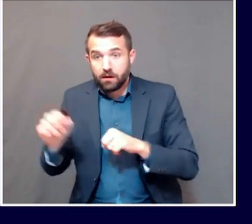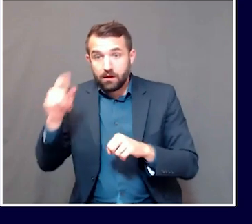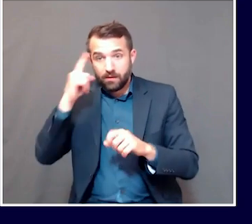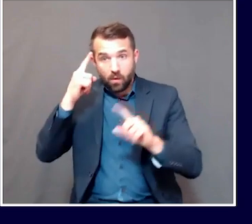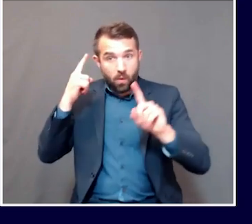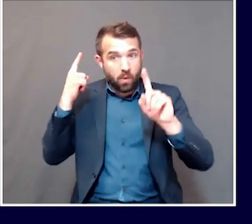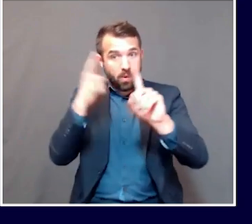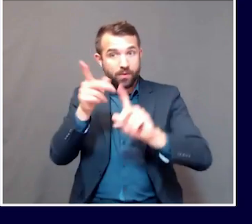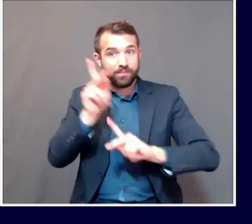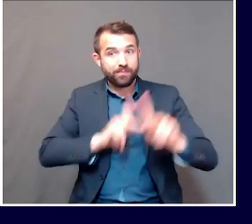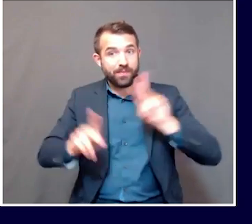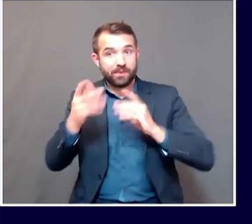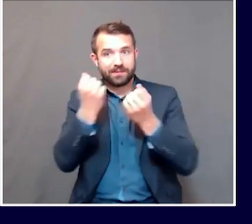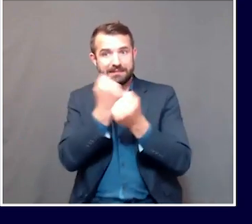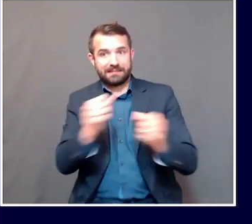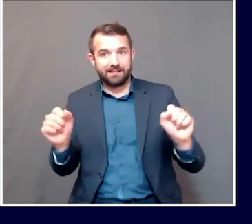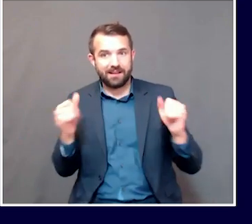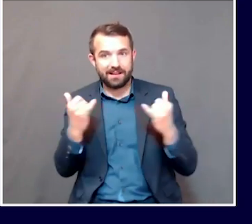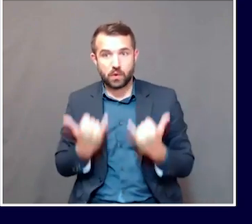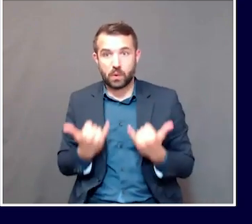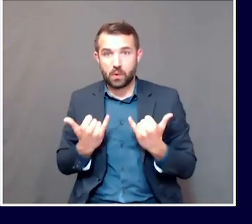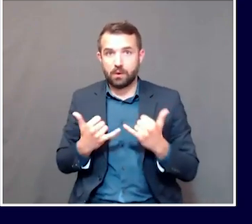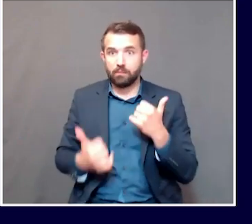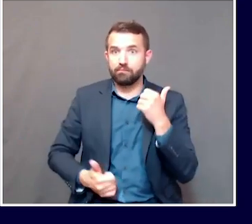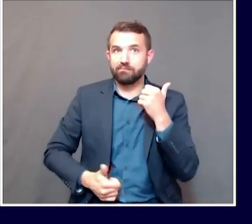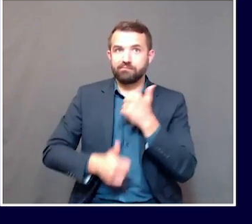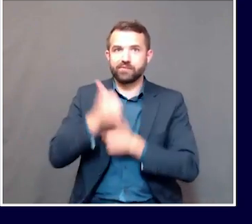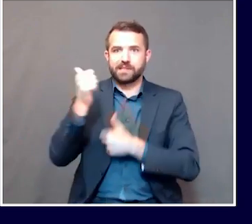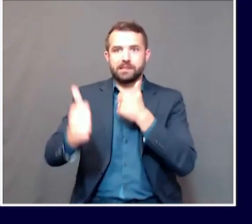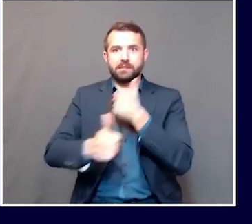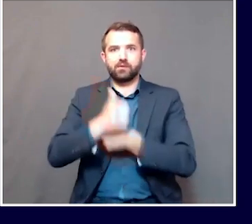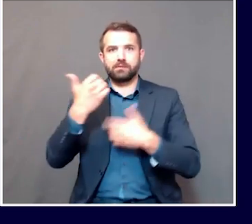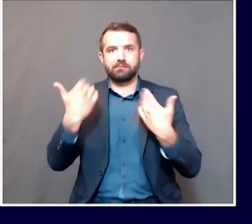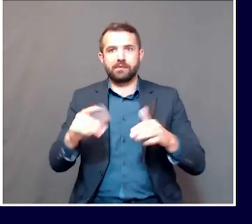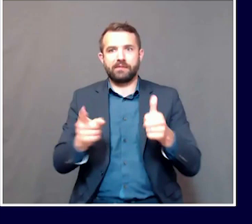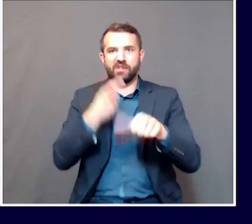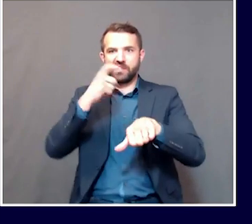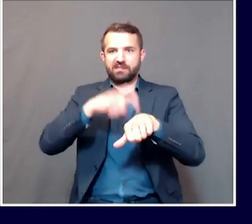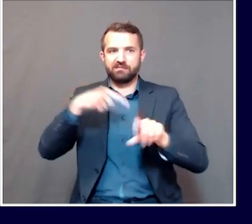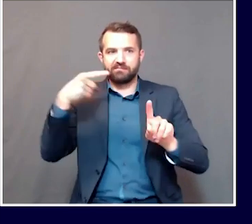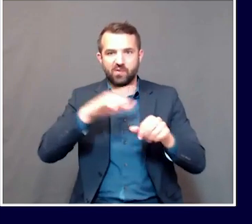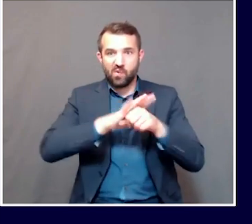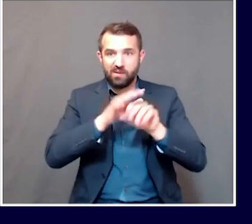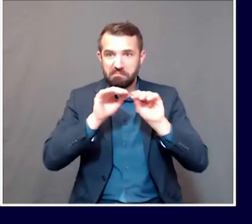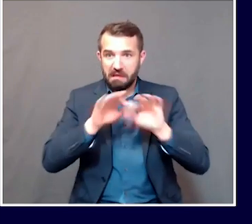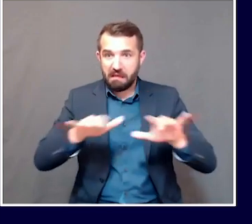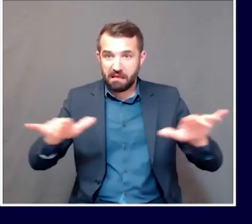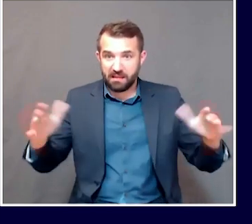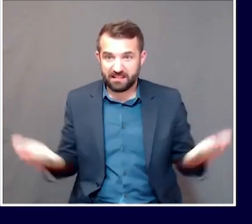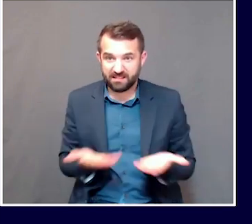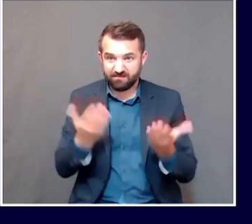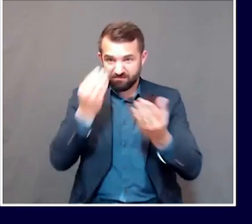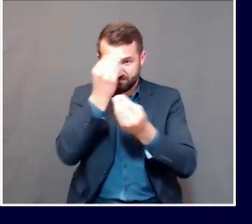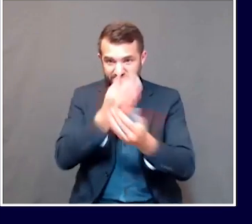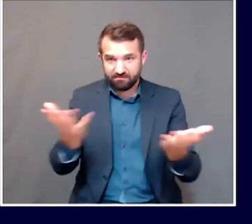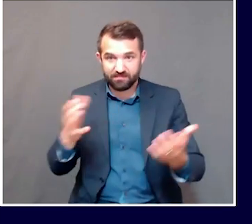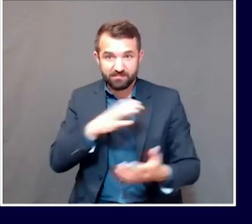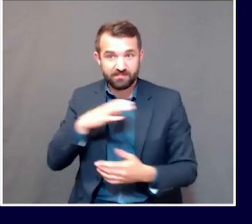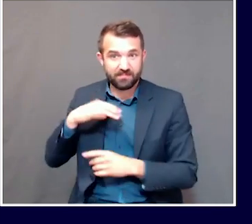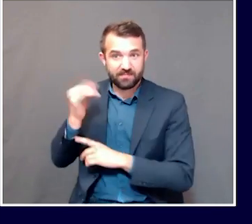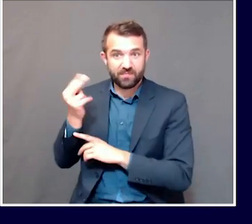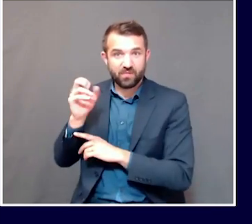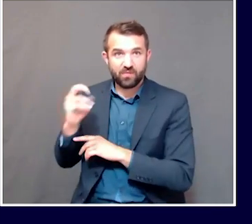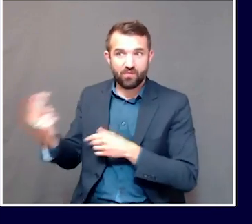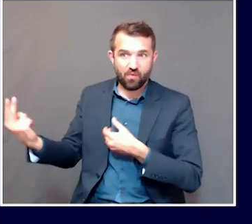dangerous and unprecedented pandemic. I just want to let people know that Commissioner Johnson came to us a year and a half ago,